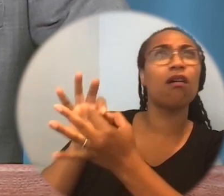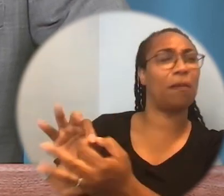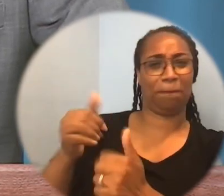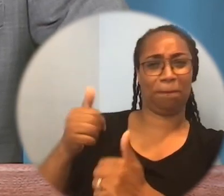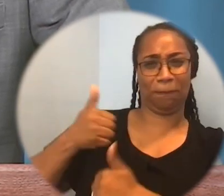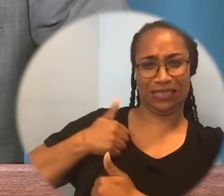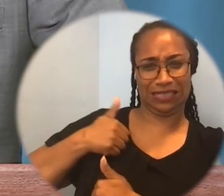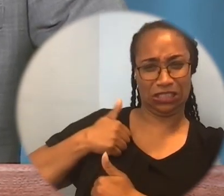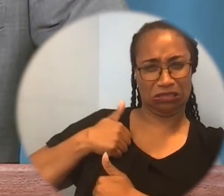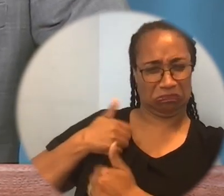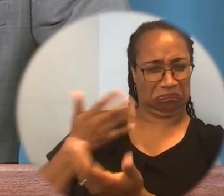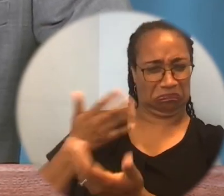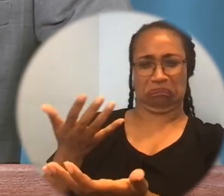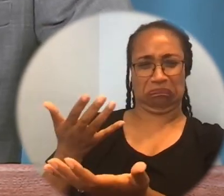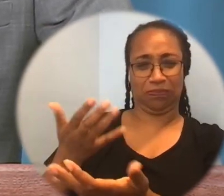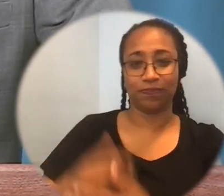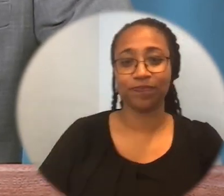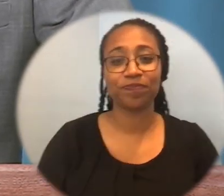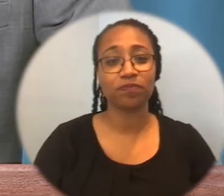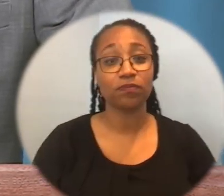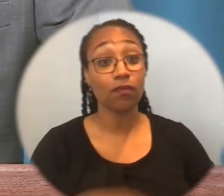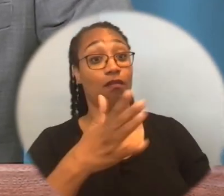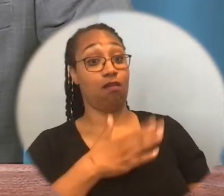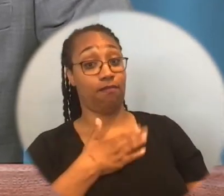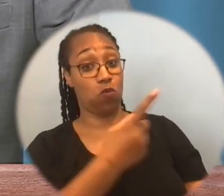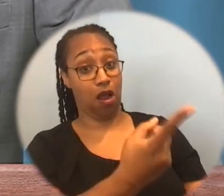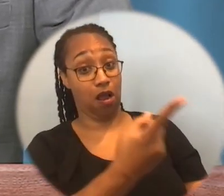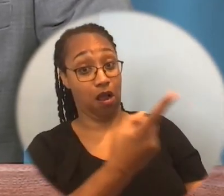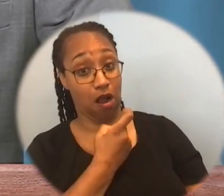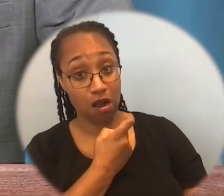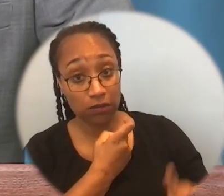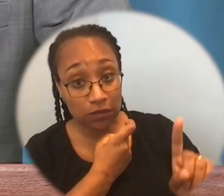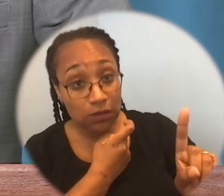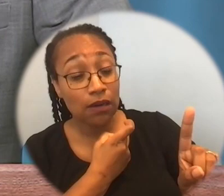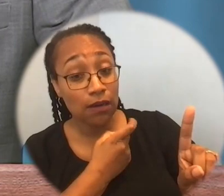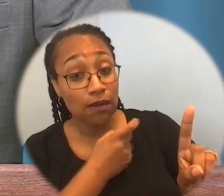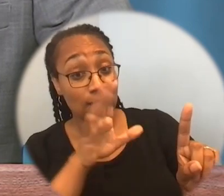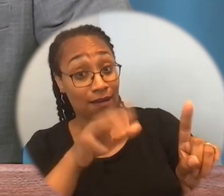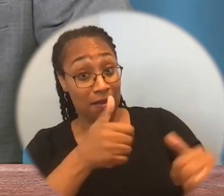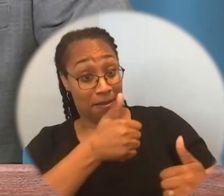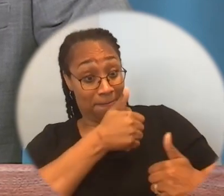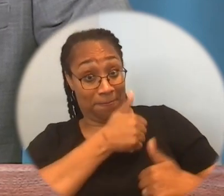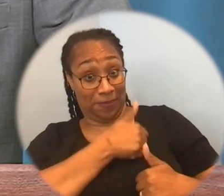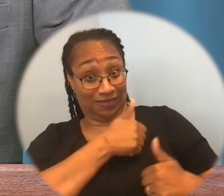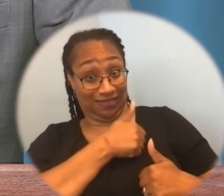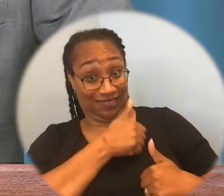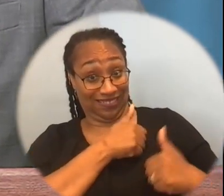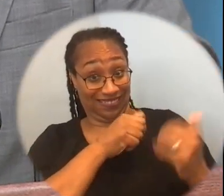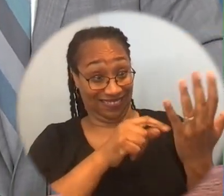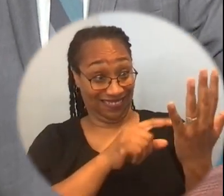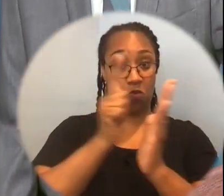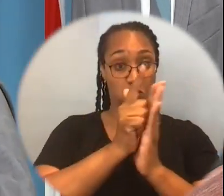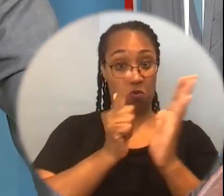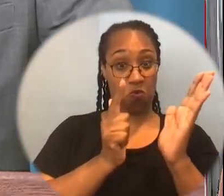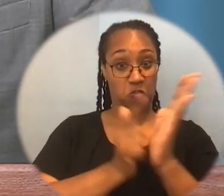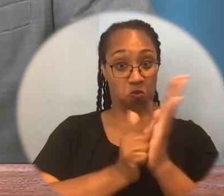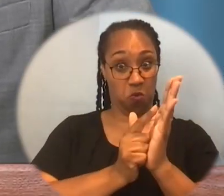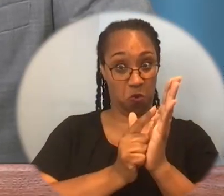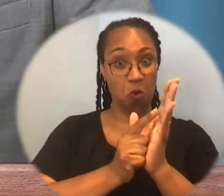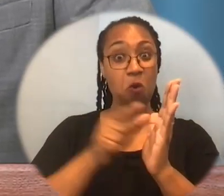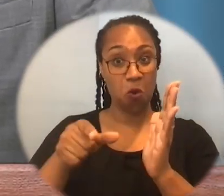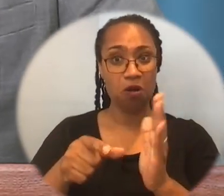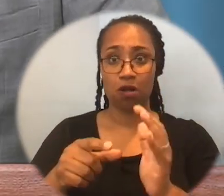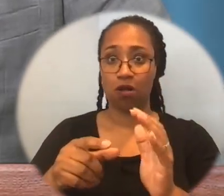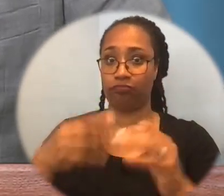No, mean, I really am. One in five members of the U.S. military are women. 24% are now being